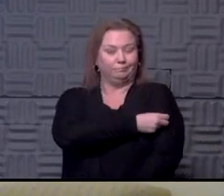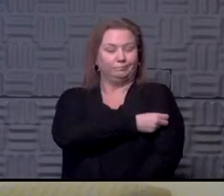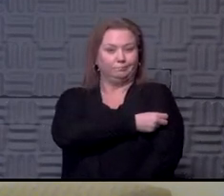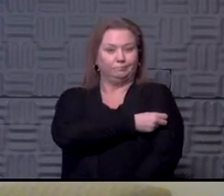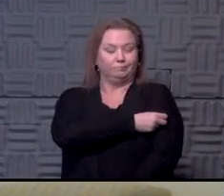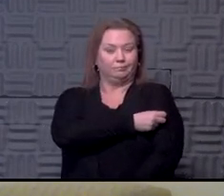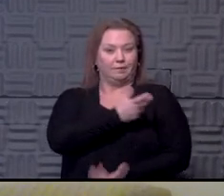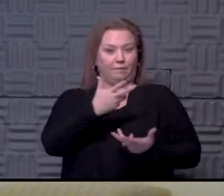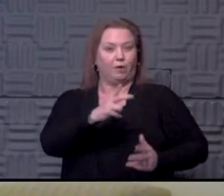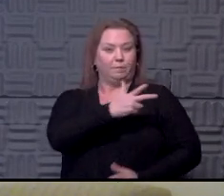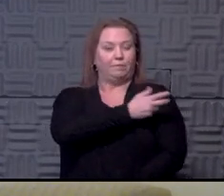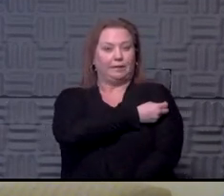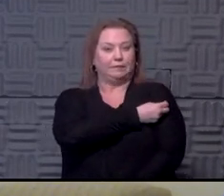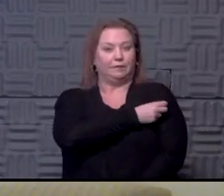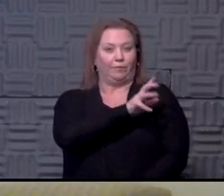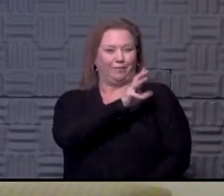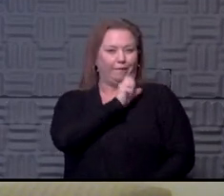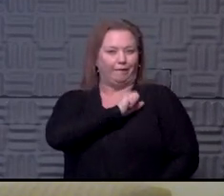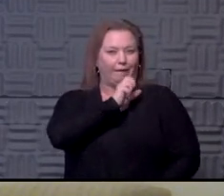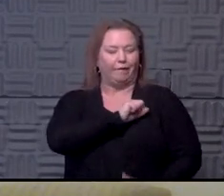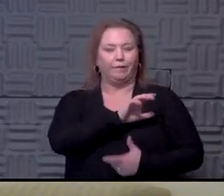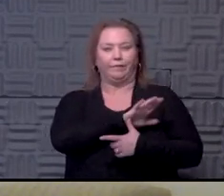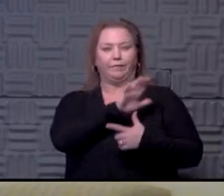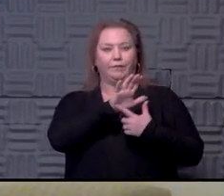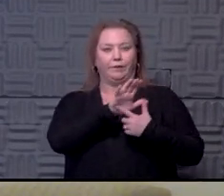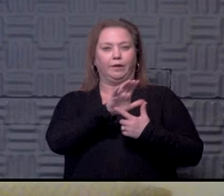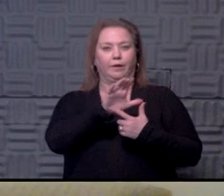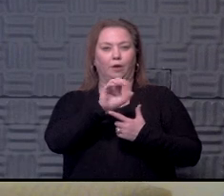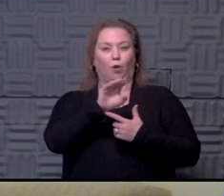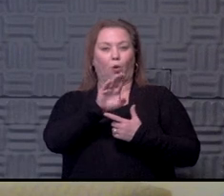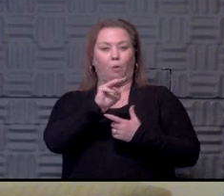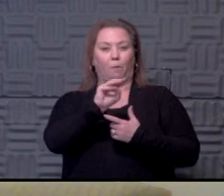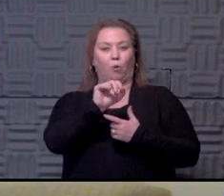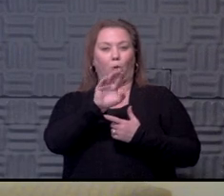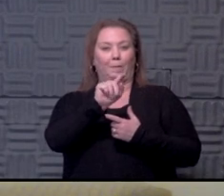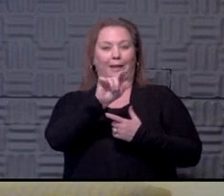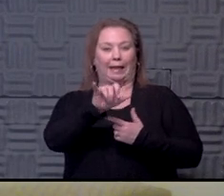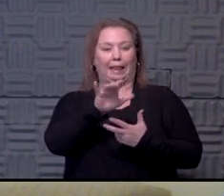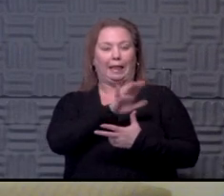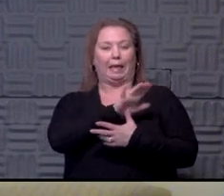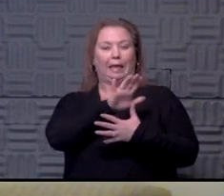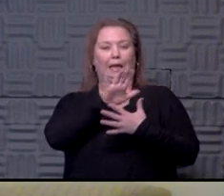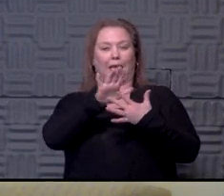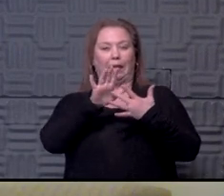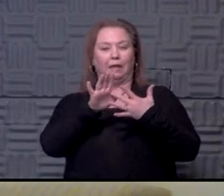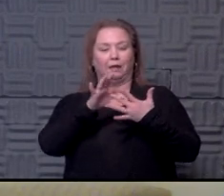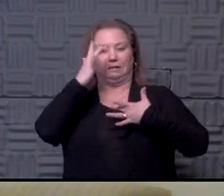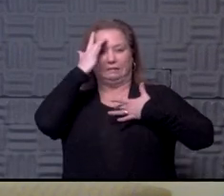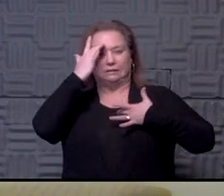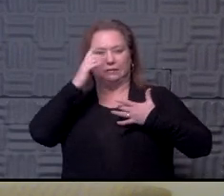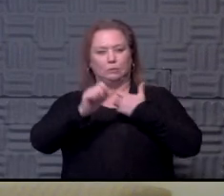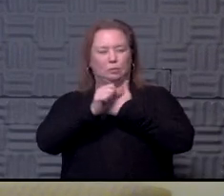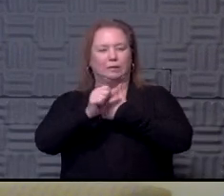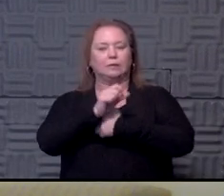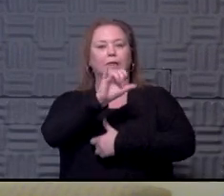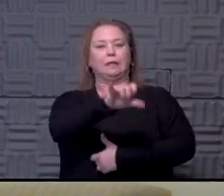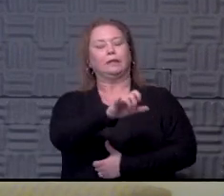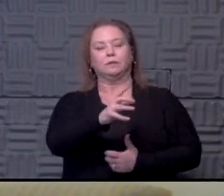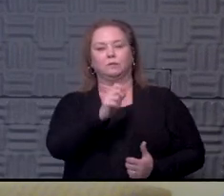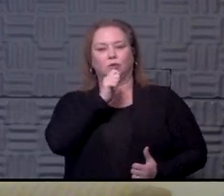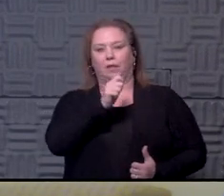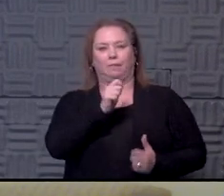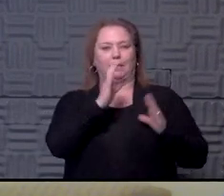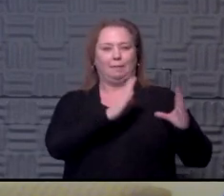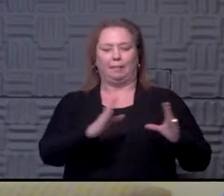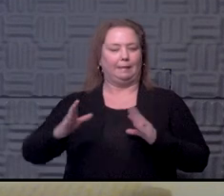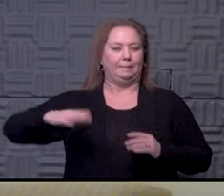vaccinated in terms of age and comorbidities and things of that nature. But other than that, there really hasn't been